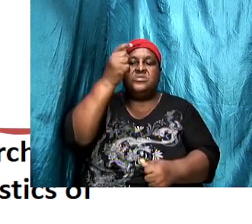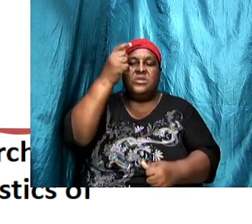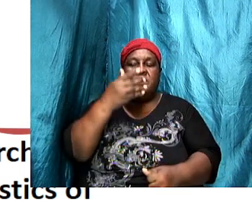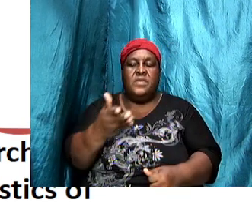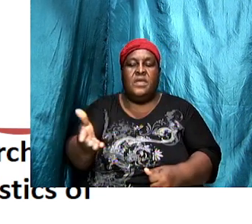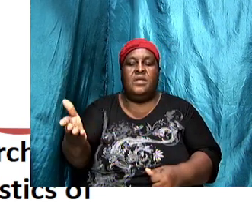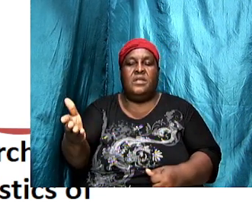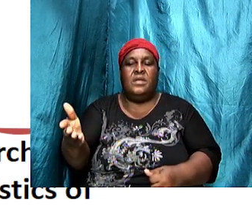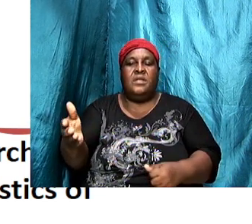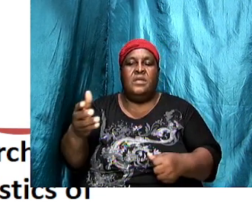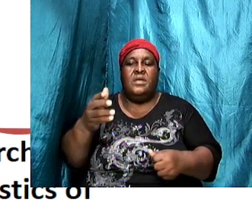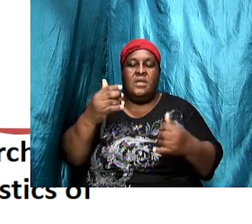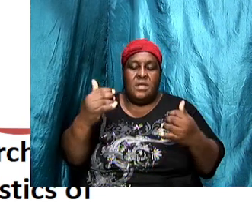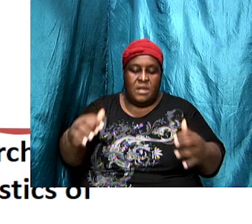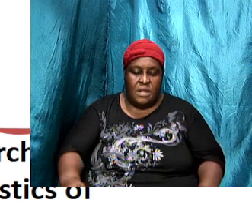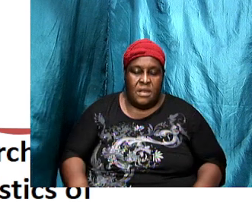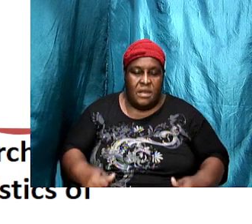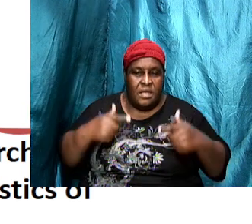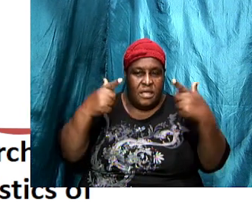and is alive.